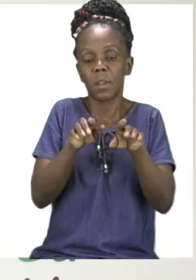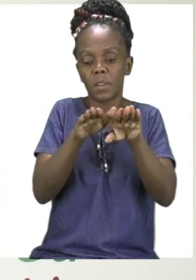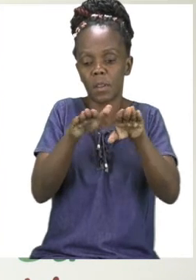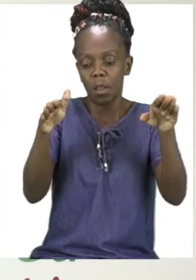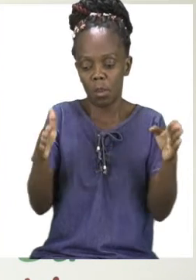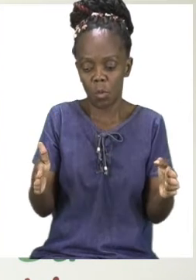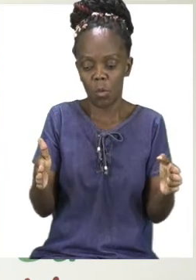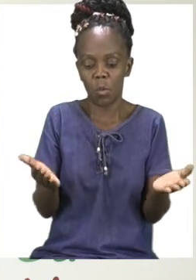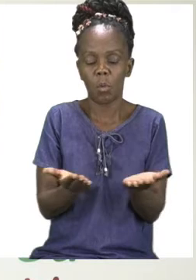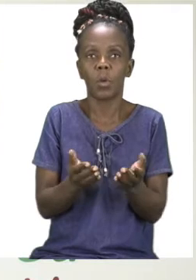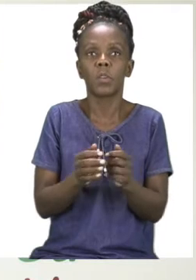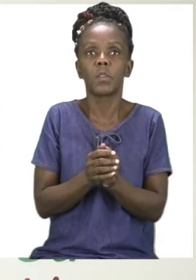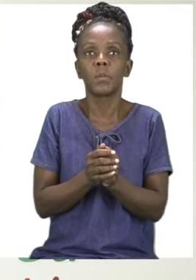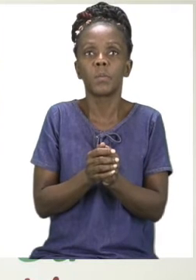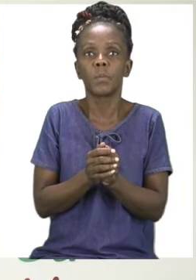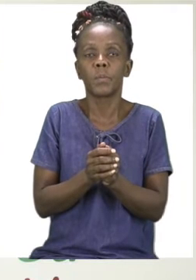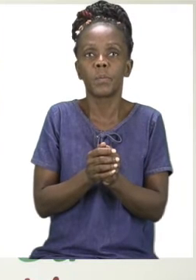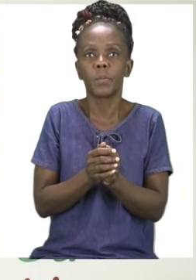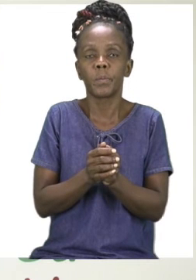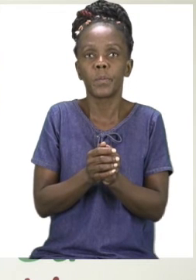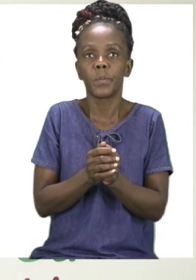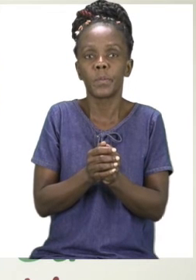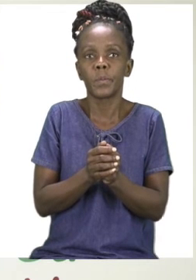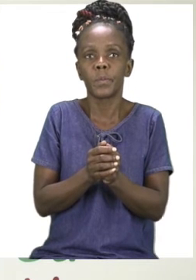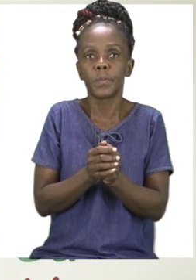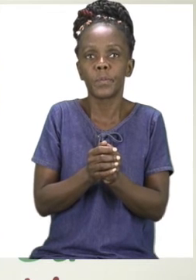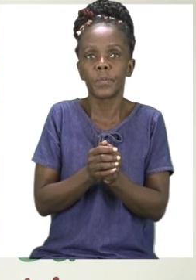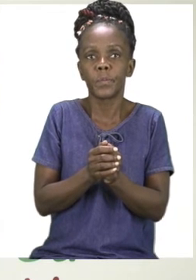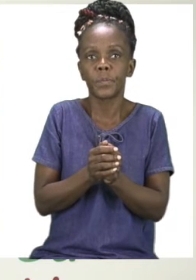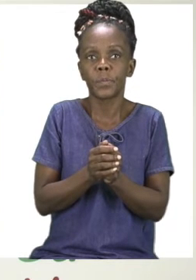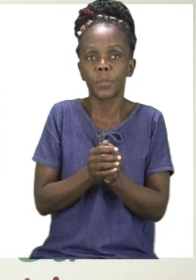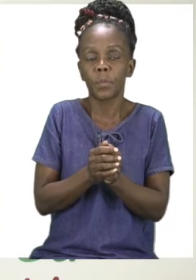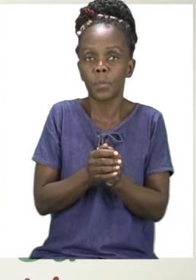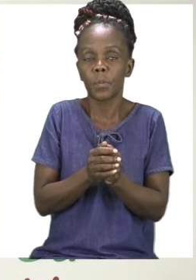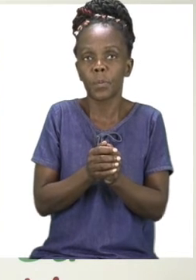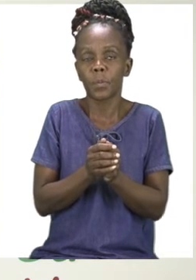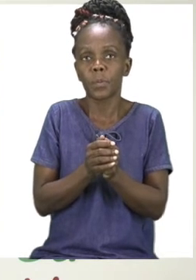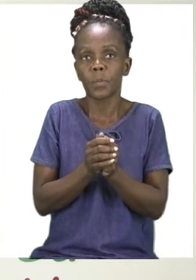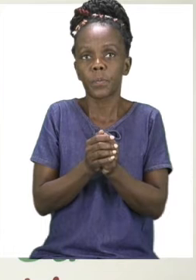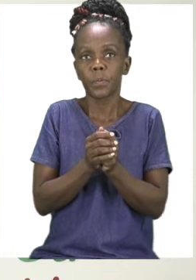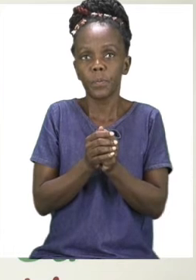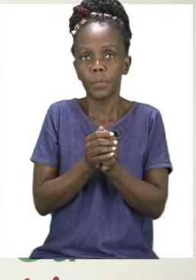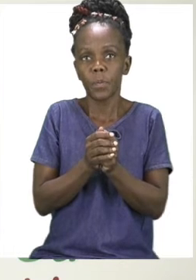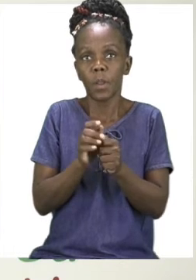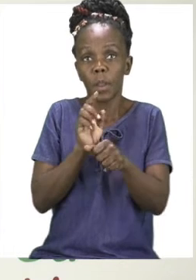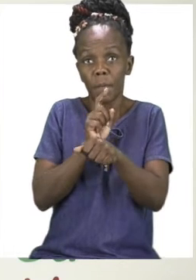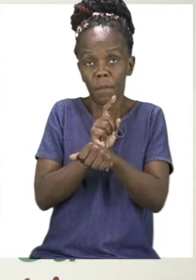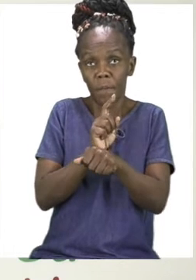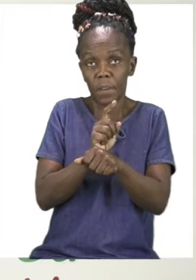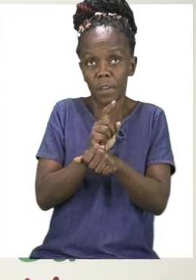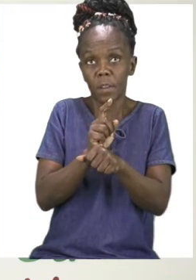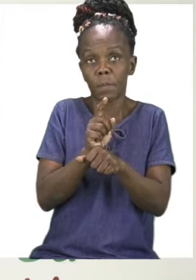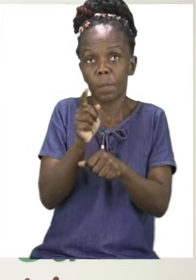repeat the pattern that is under. The first one that we can see is our circle.